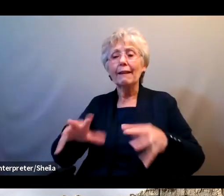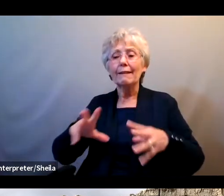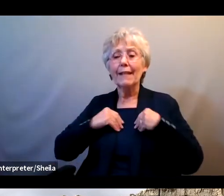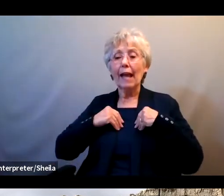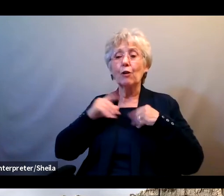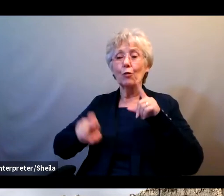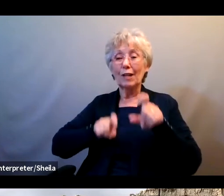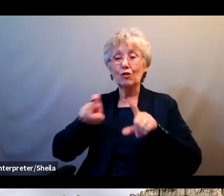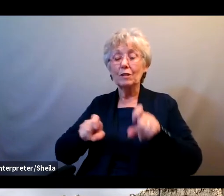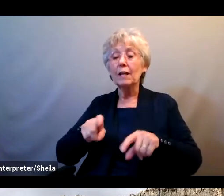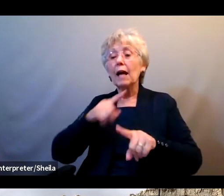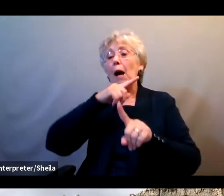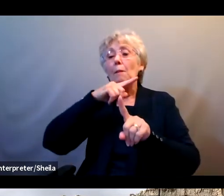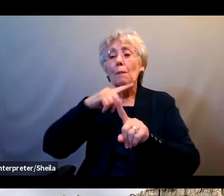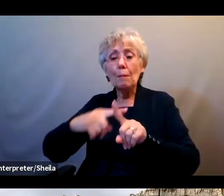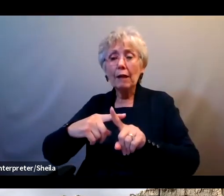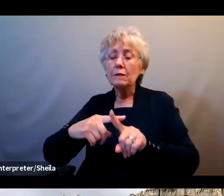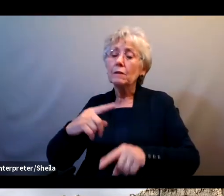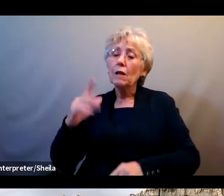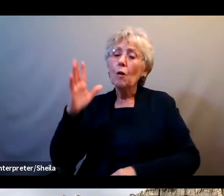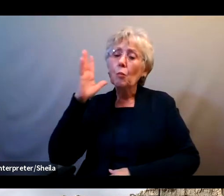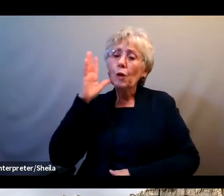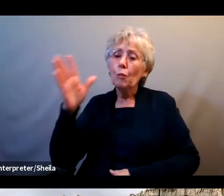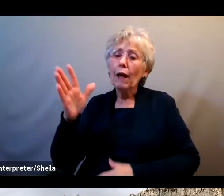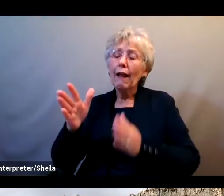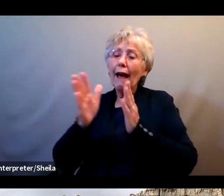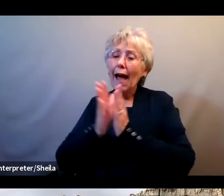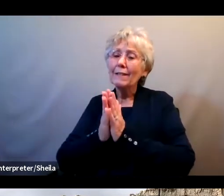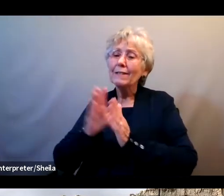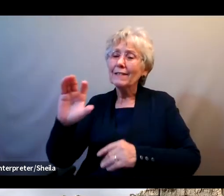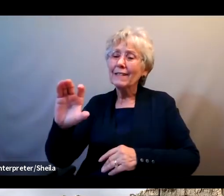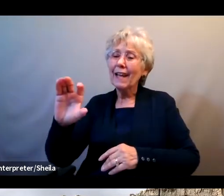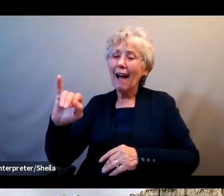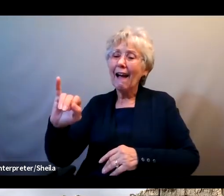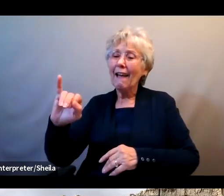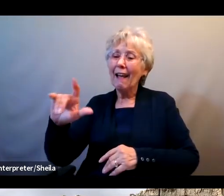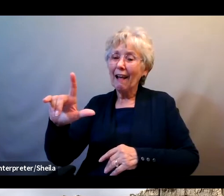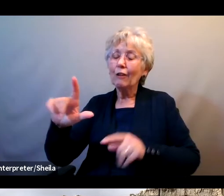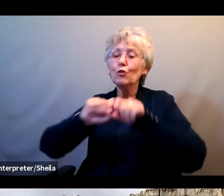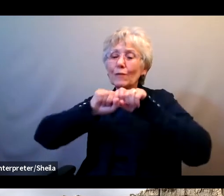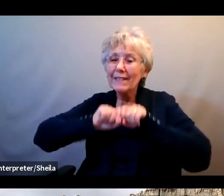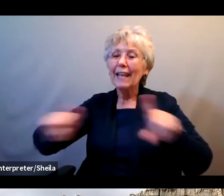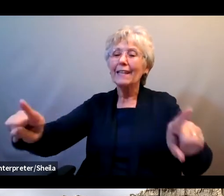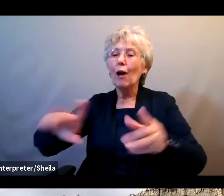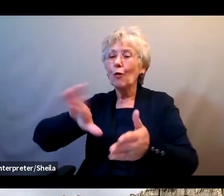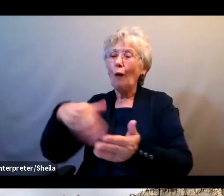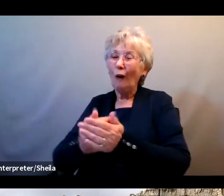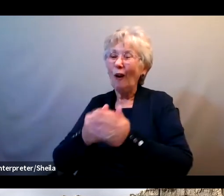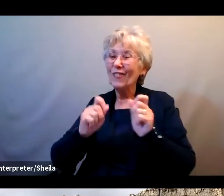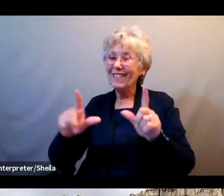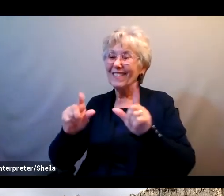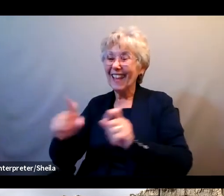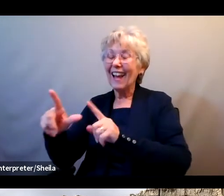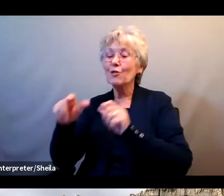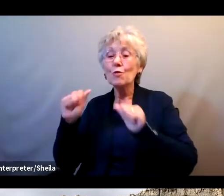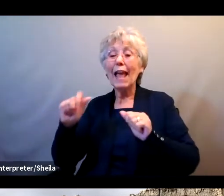we'll ask the Center for Independent Living to send these slides out so that you can peruse these on your own time.